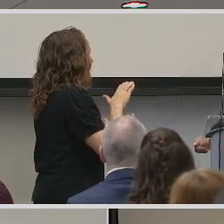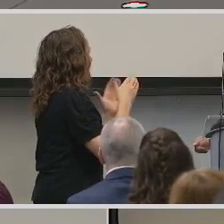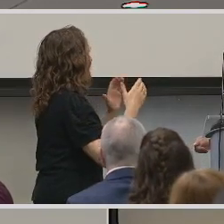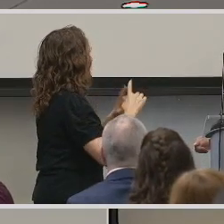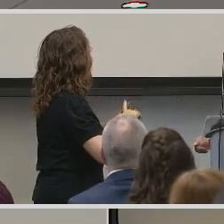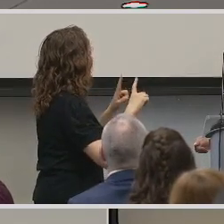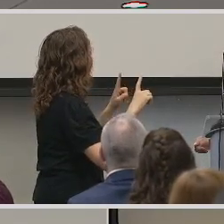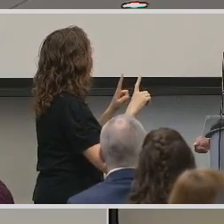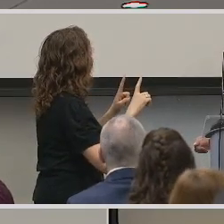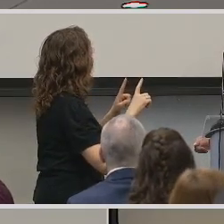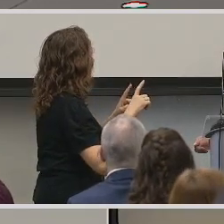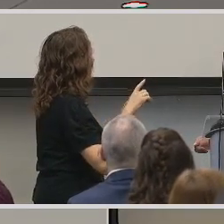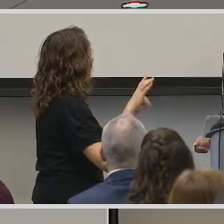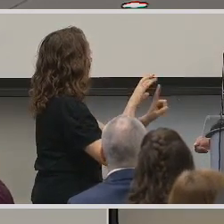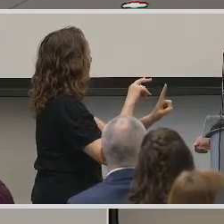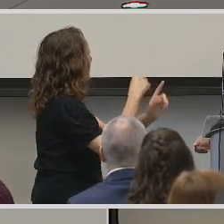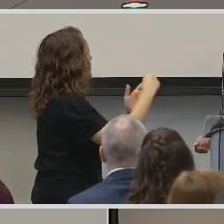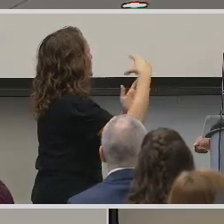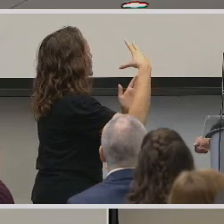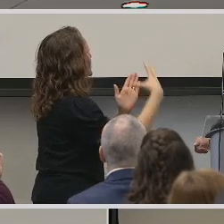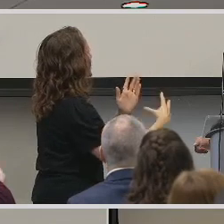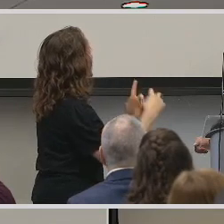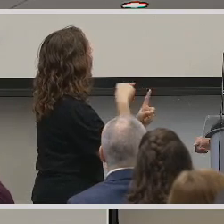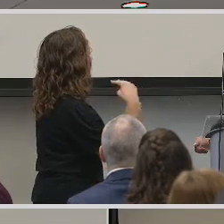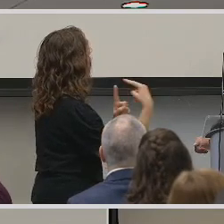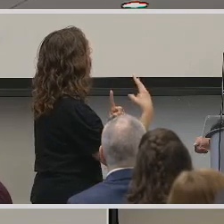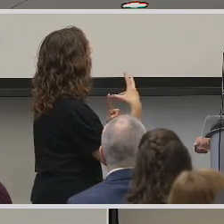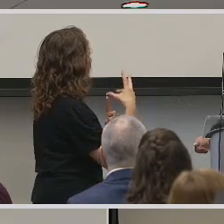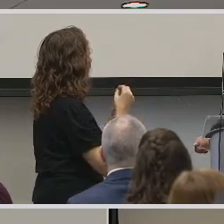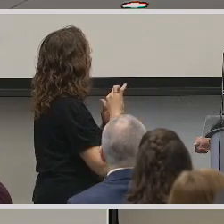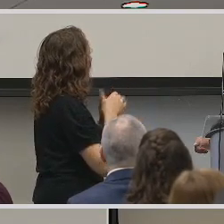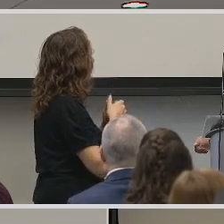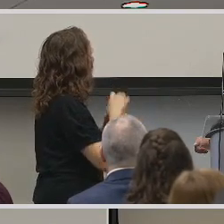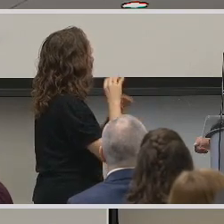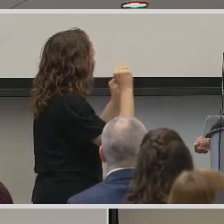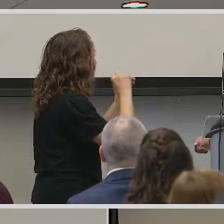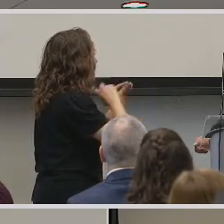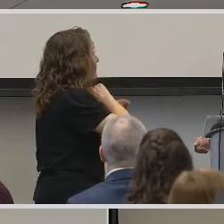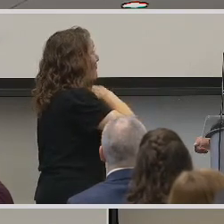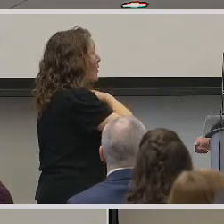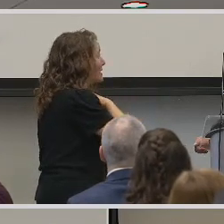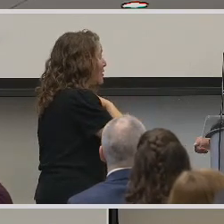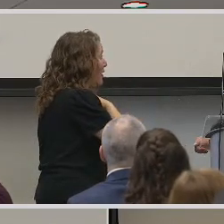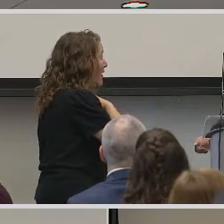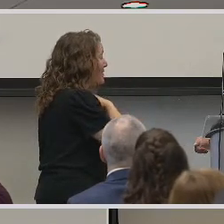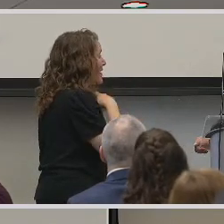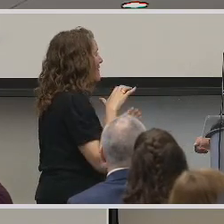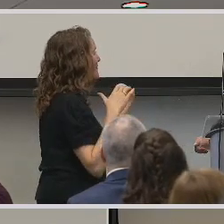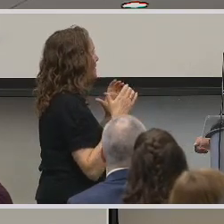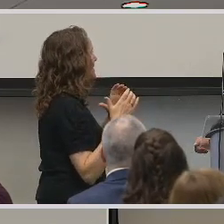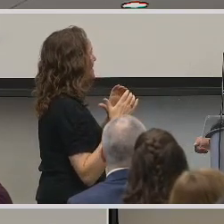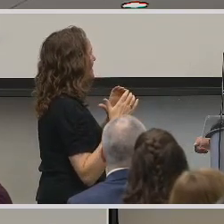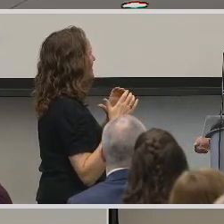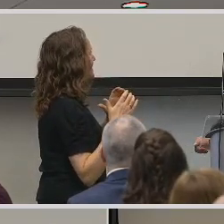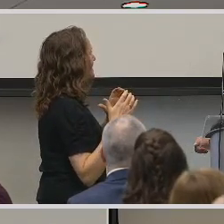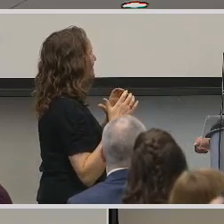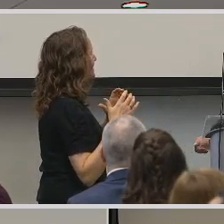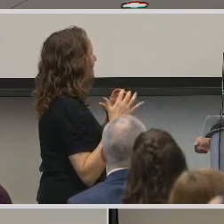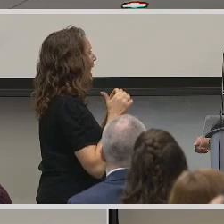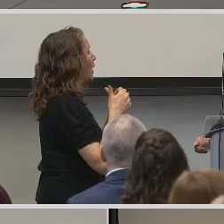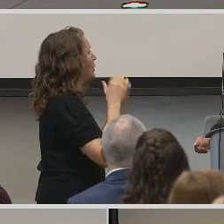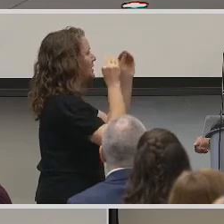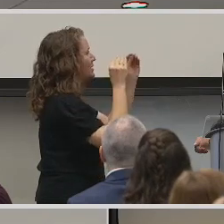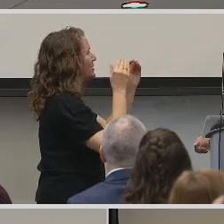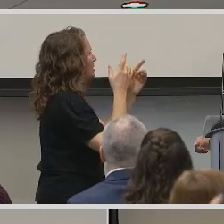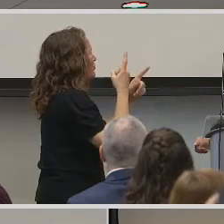to the student's perception, some of the nuances of teaching voiced-off compared to, let's say, a regular